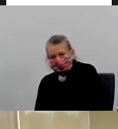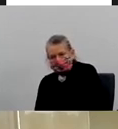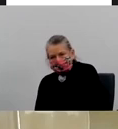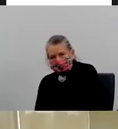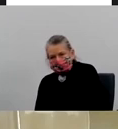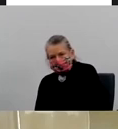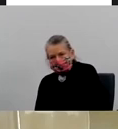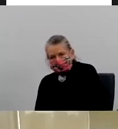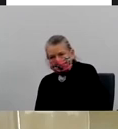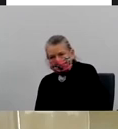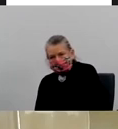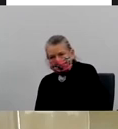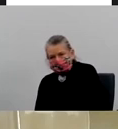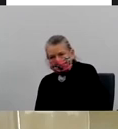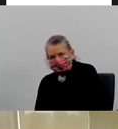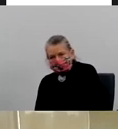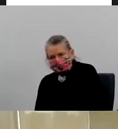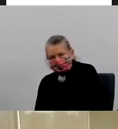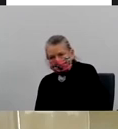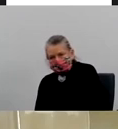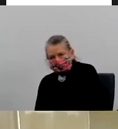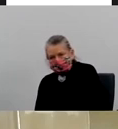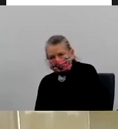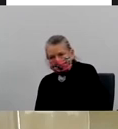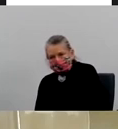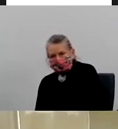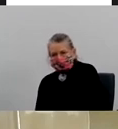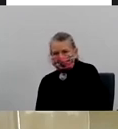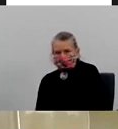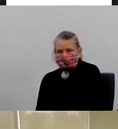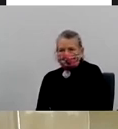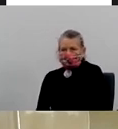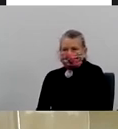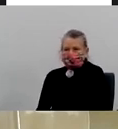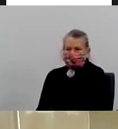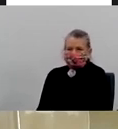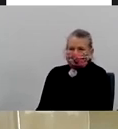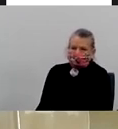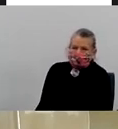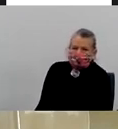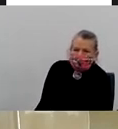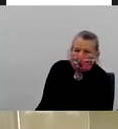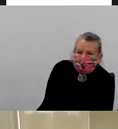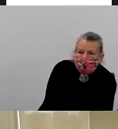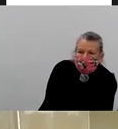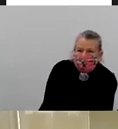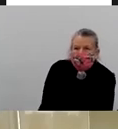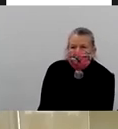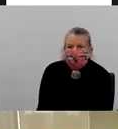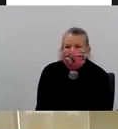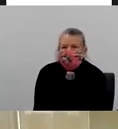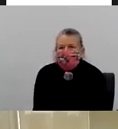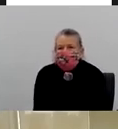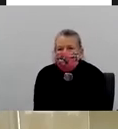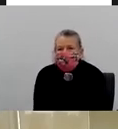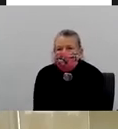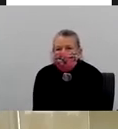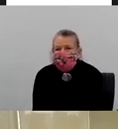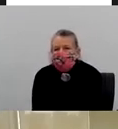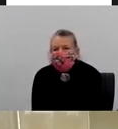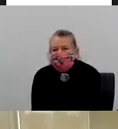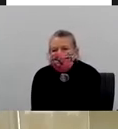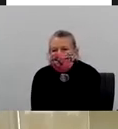um, is not feeling well. Again, you see, you know, from day one, day two, this goes in, you start seeing,